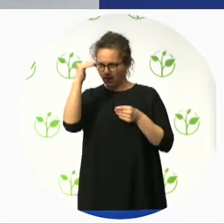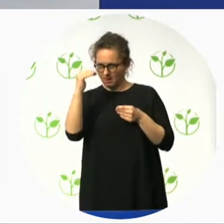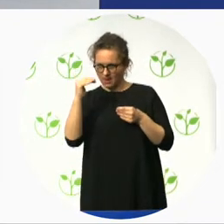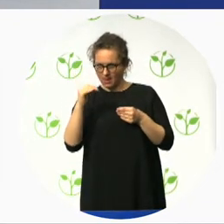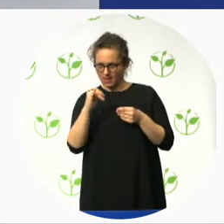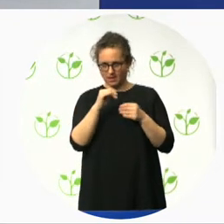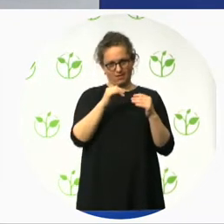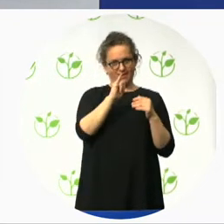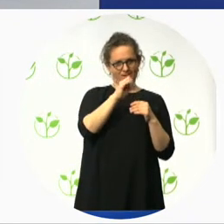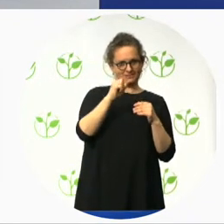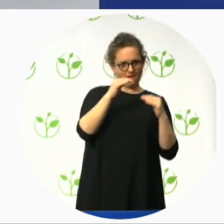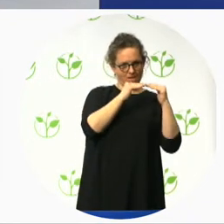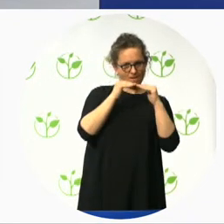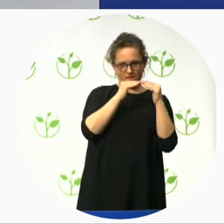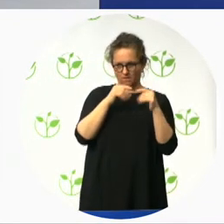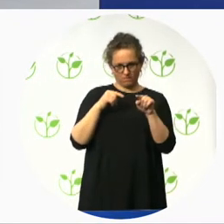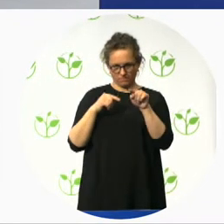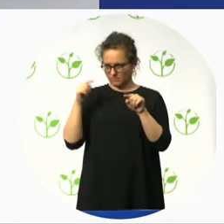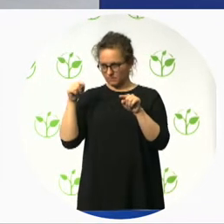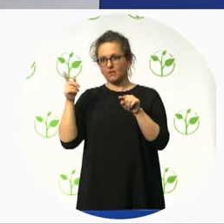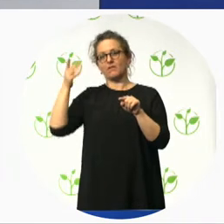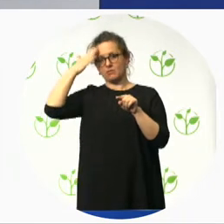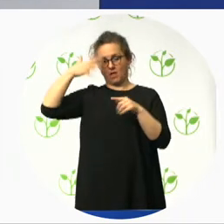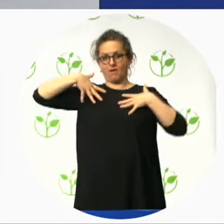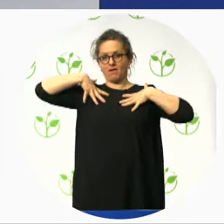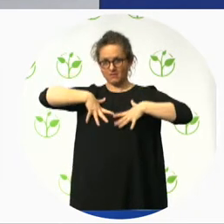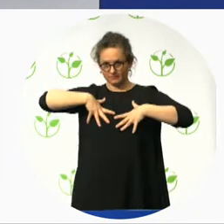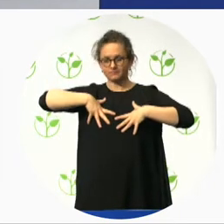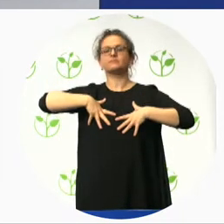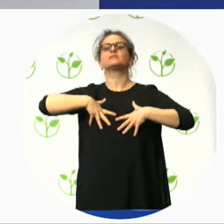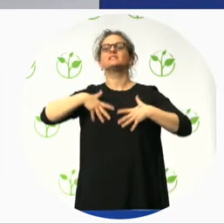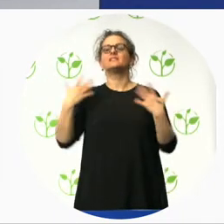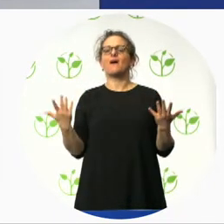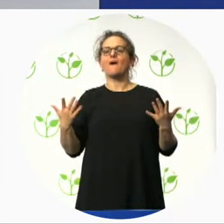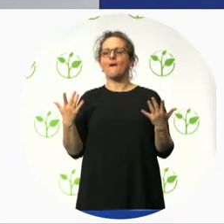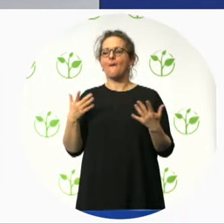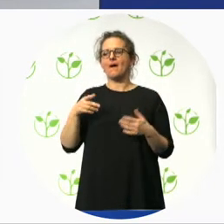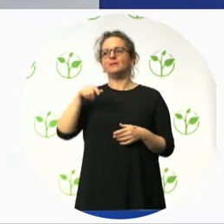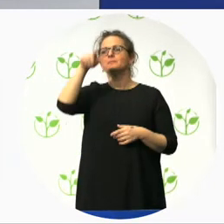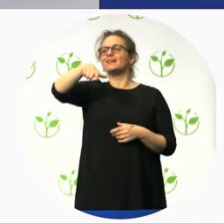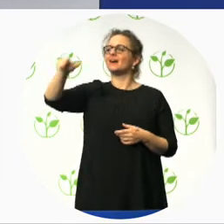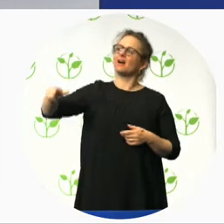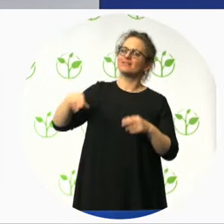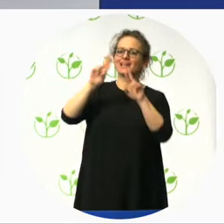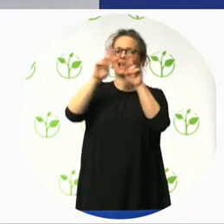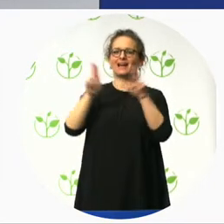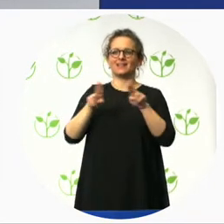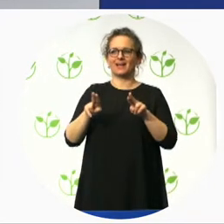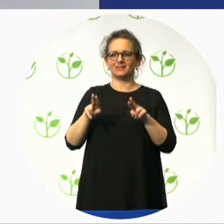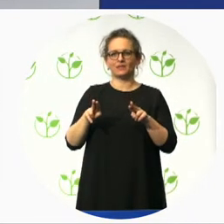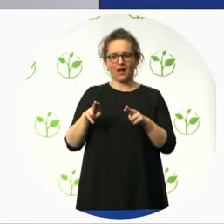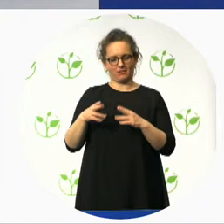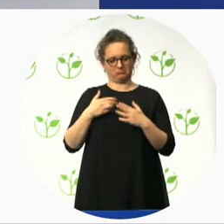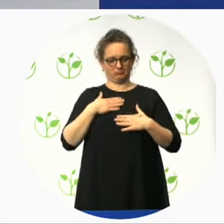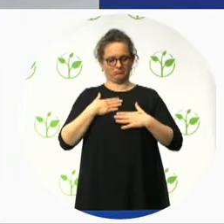assessment by an internationally recognized experts in universal design and accessibility of built environment using a professionally